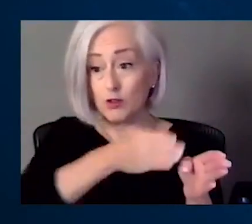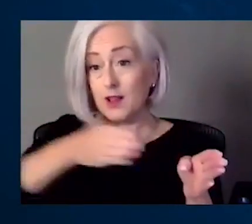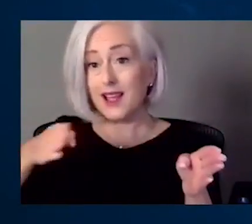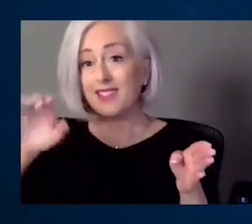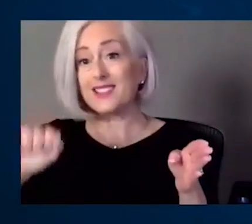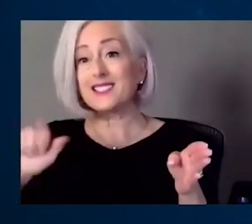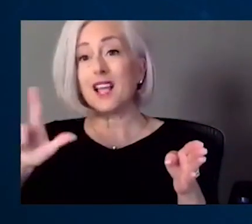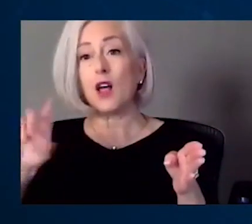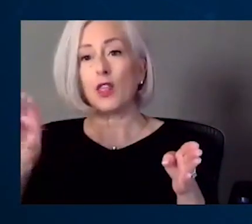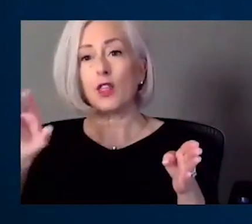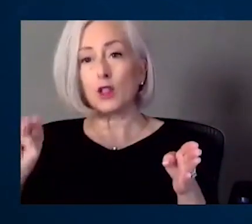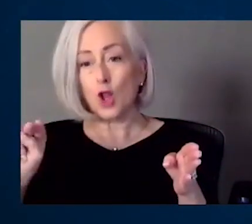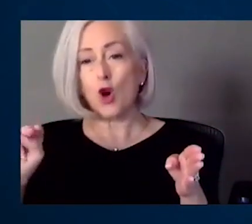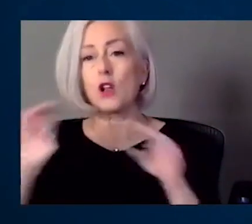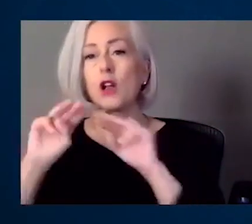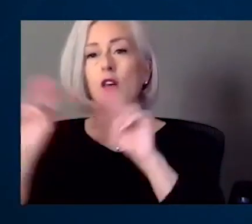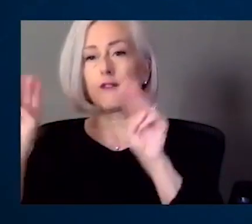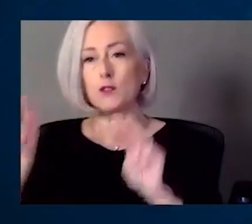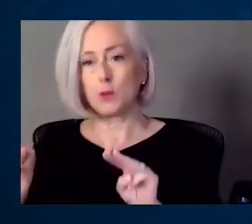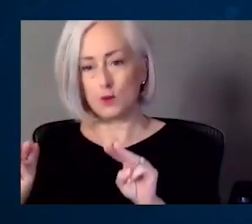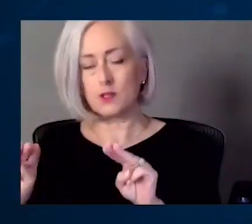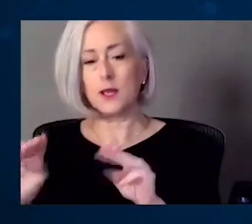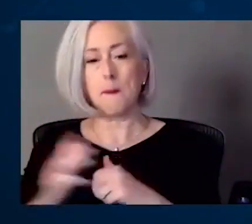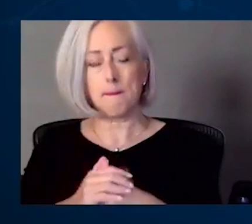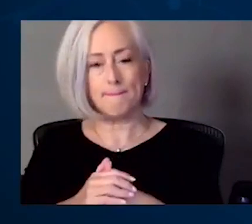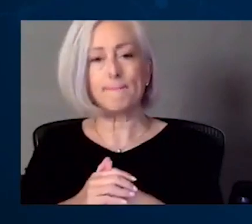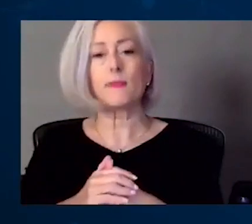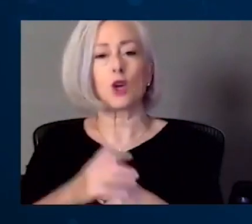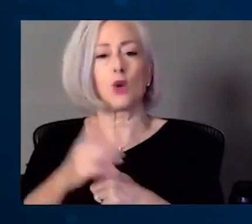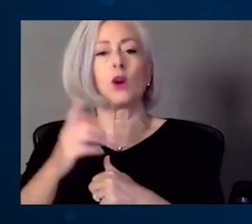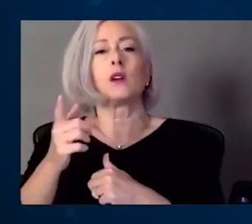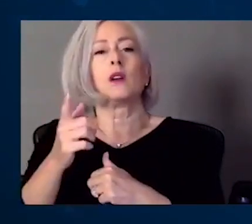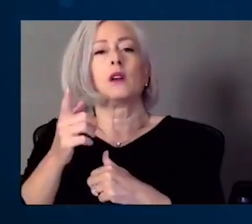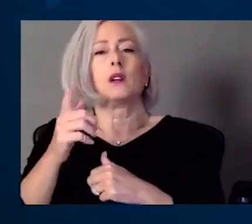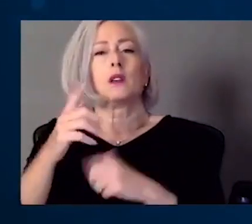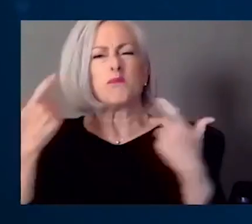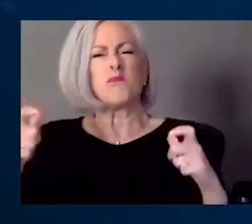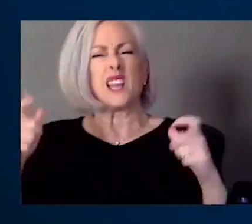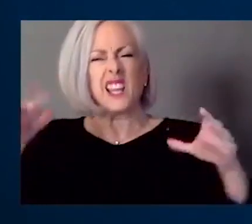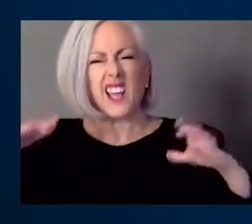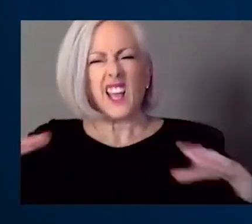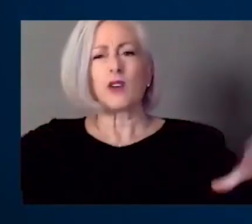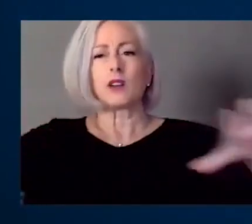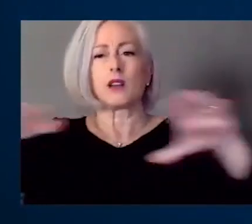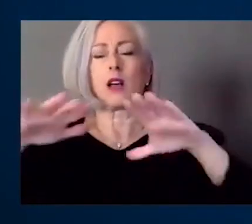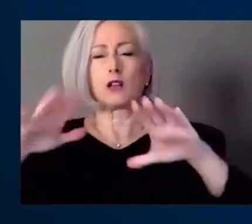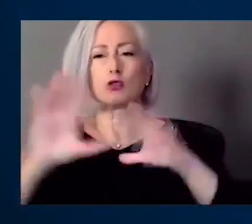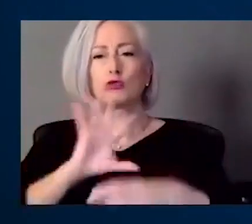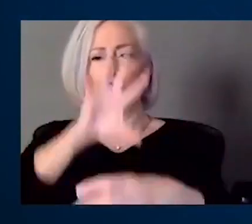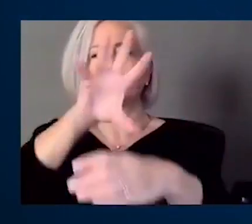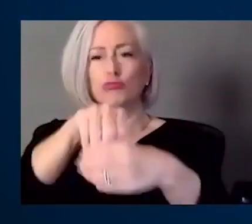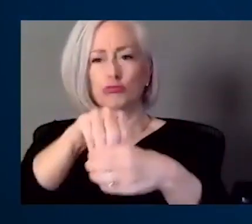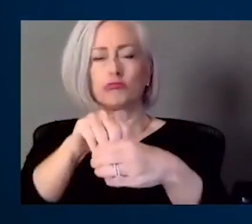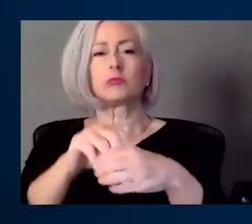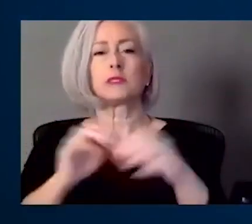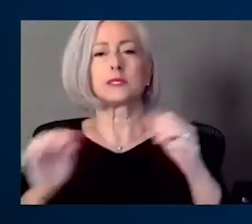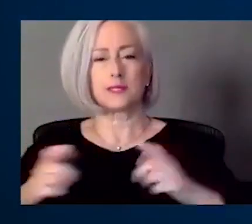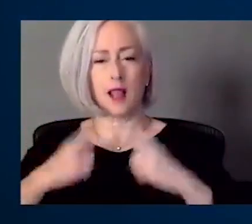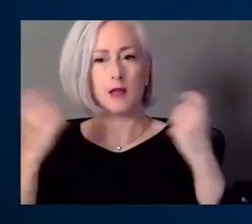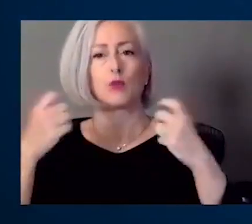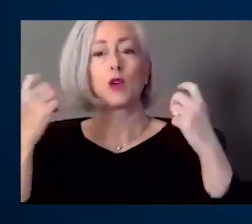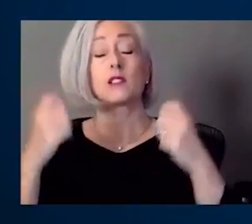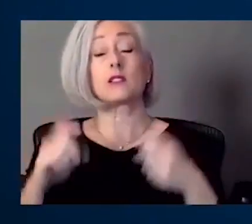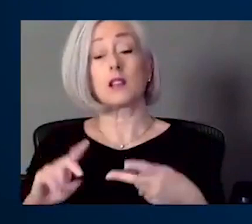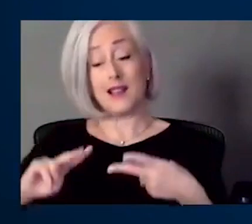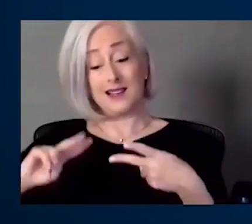huge open area that they will be participating in. second item that you see there is Juneteenth in the dot.